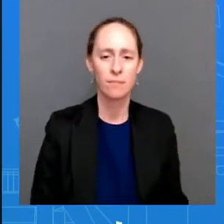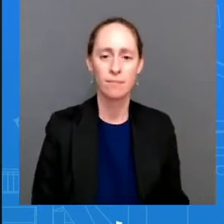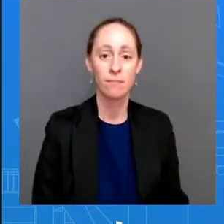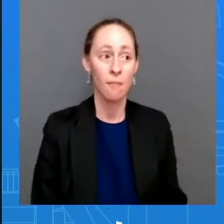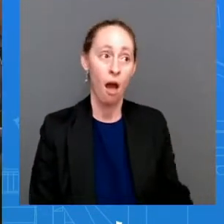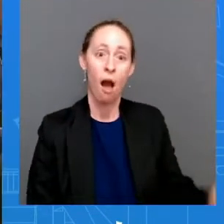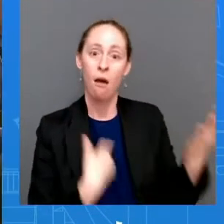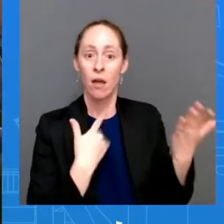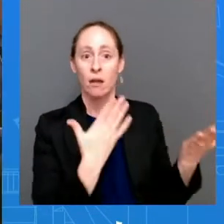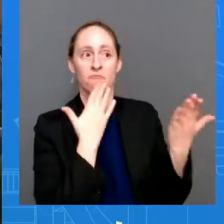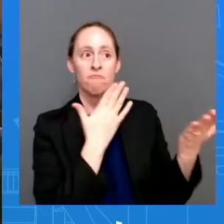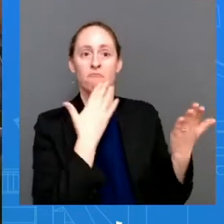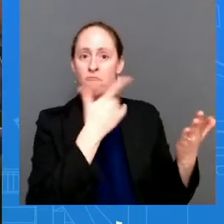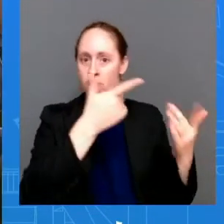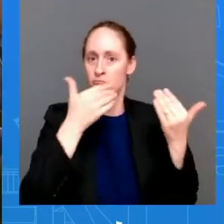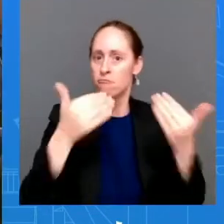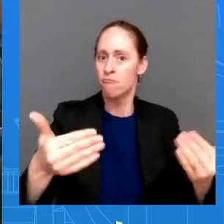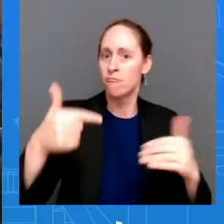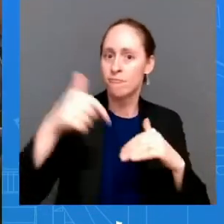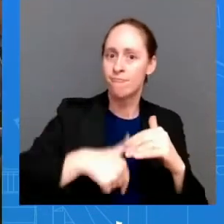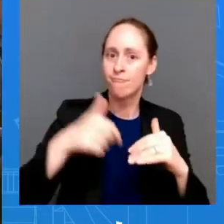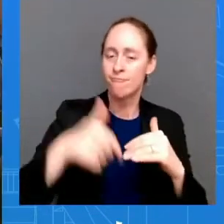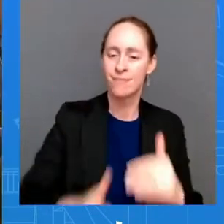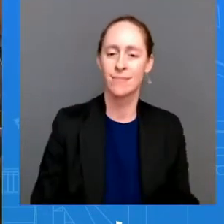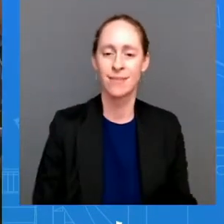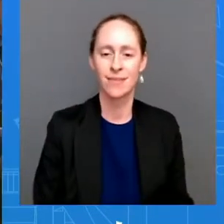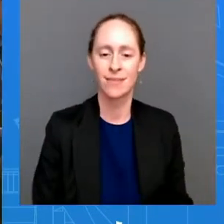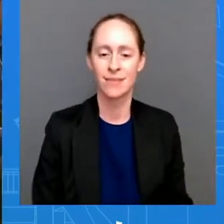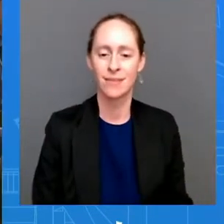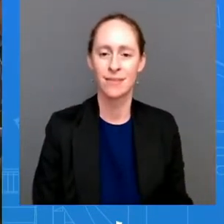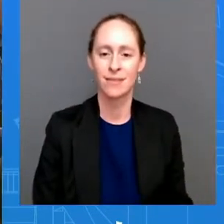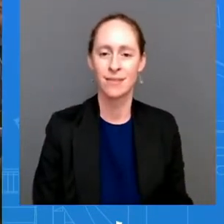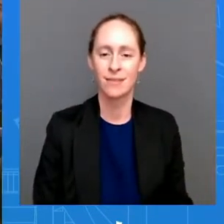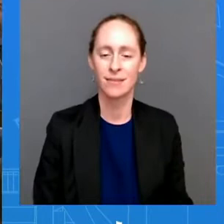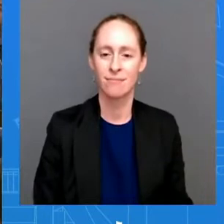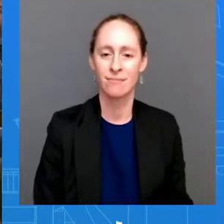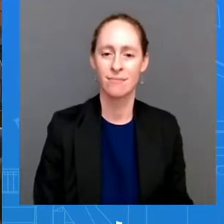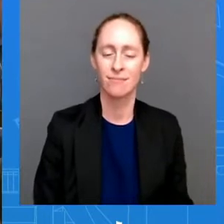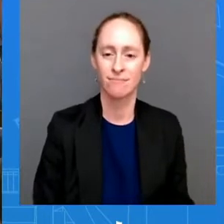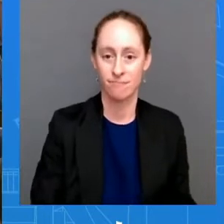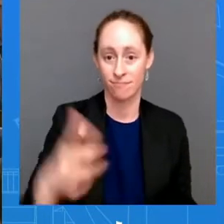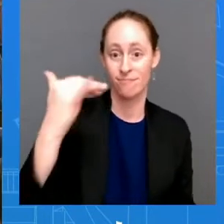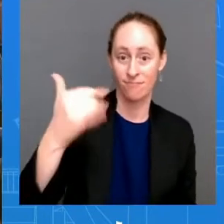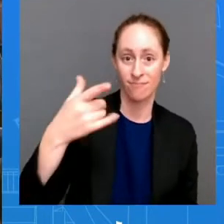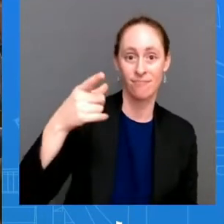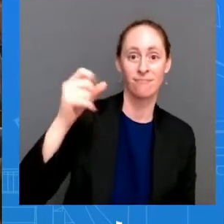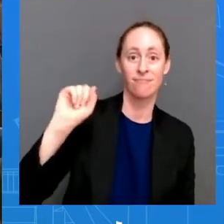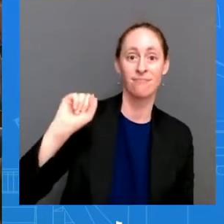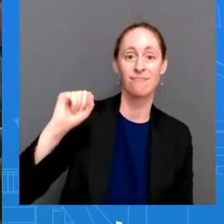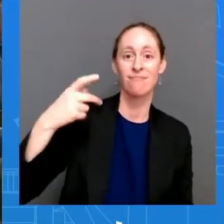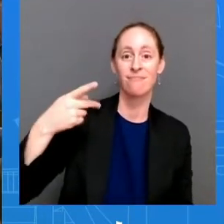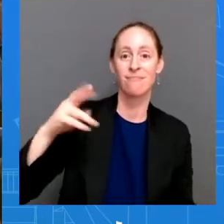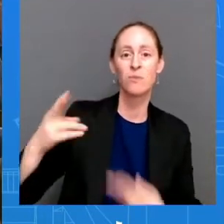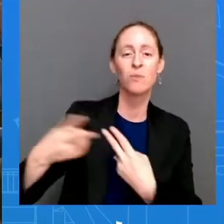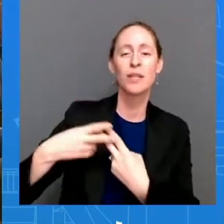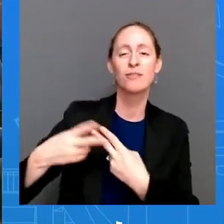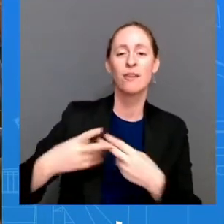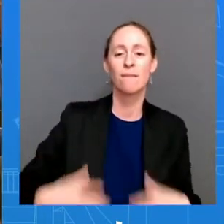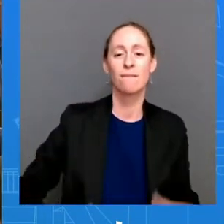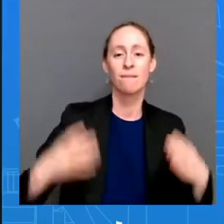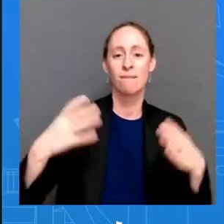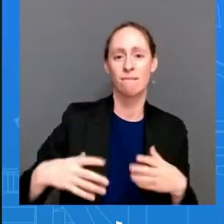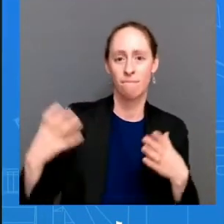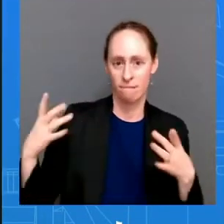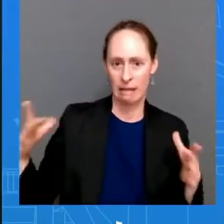reserve is at the lowest level in 37 years the release of 1 million barrels a day ends in september so what's the plan then after that